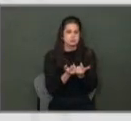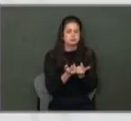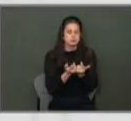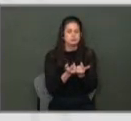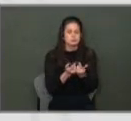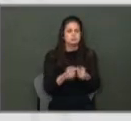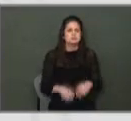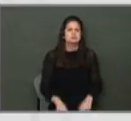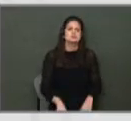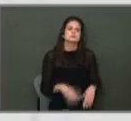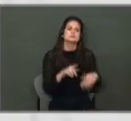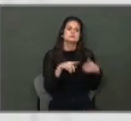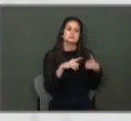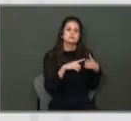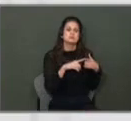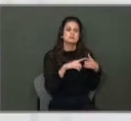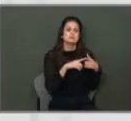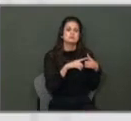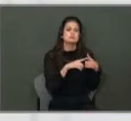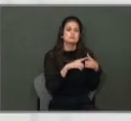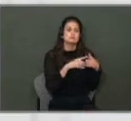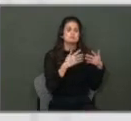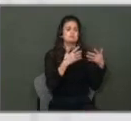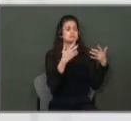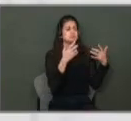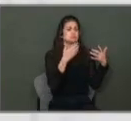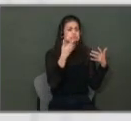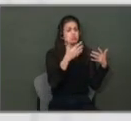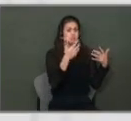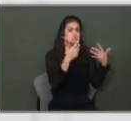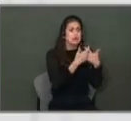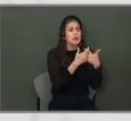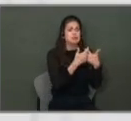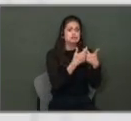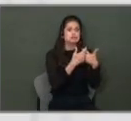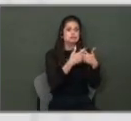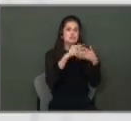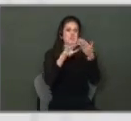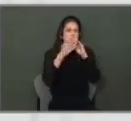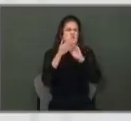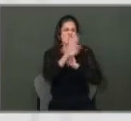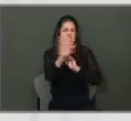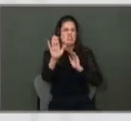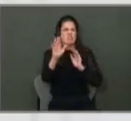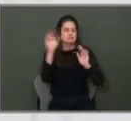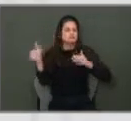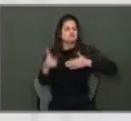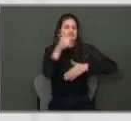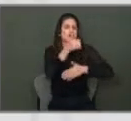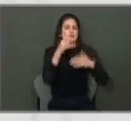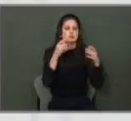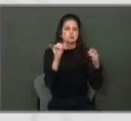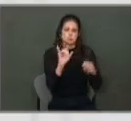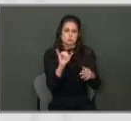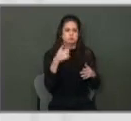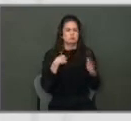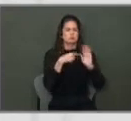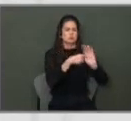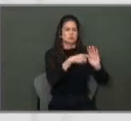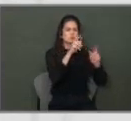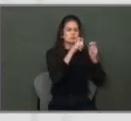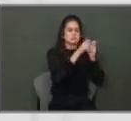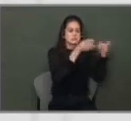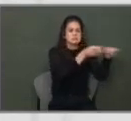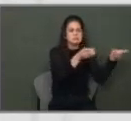closely what the public said was a priority. And we'll show you the actual District 6 results here